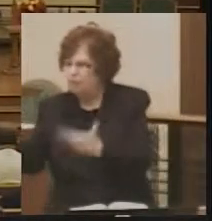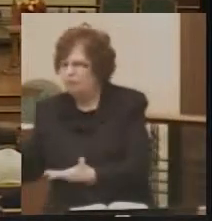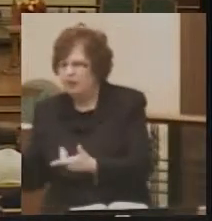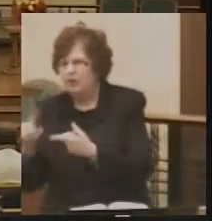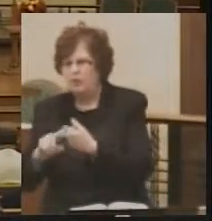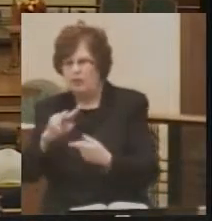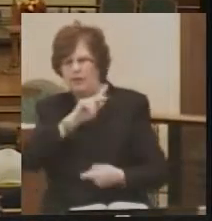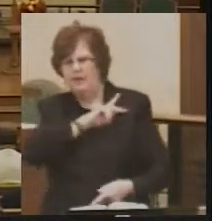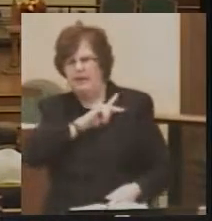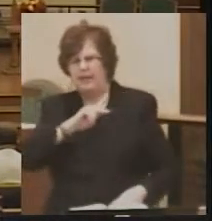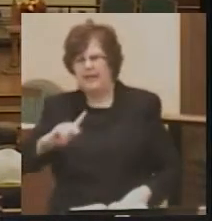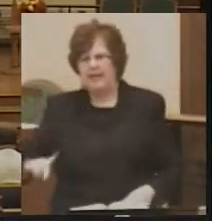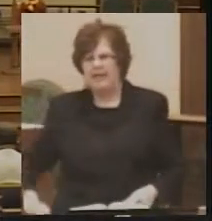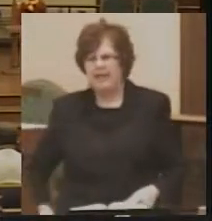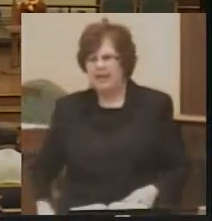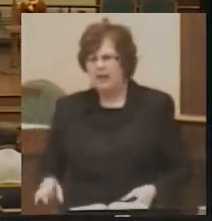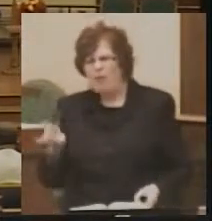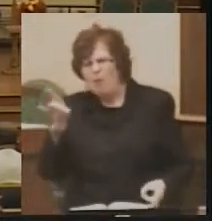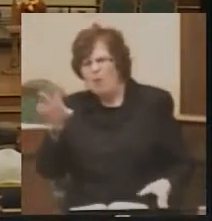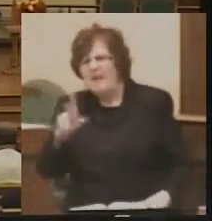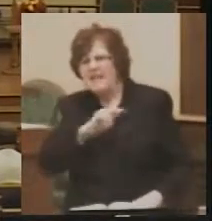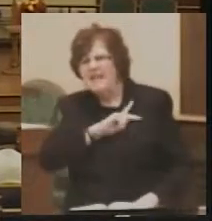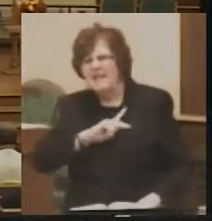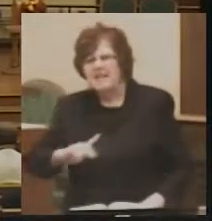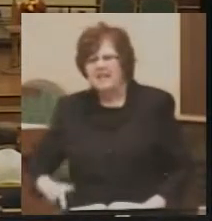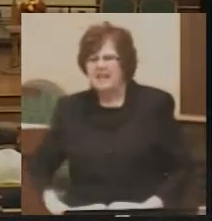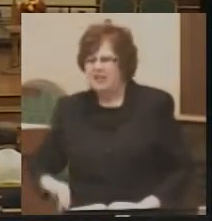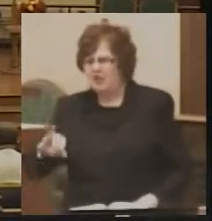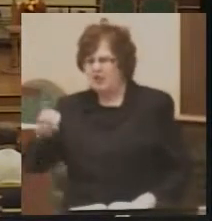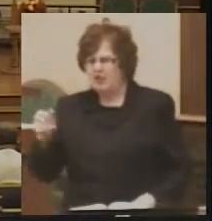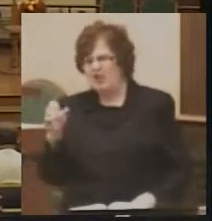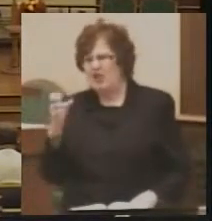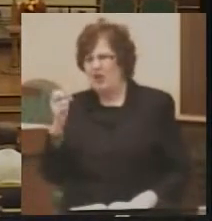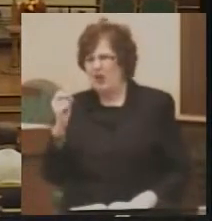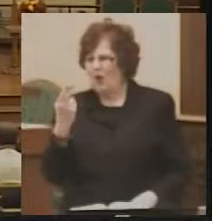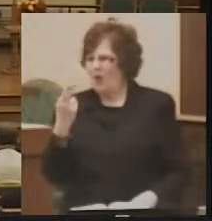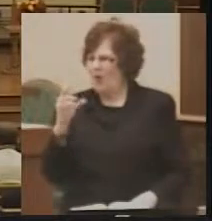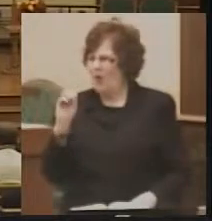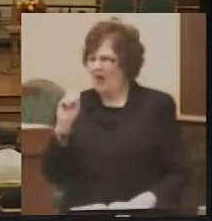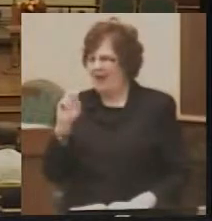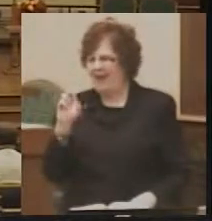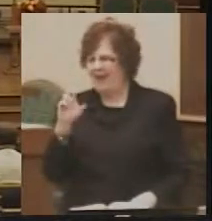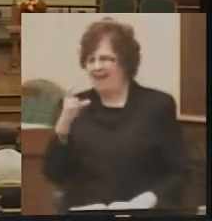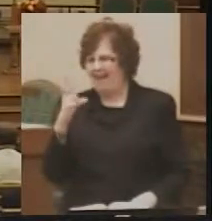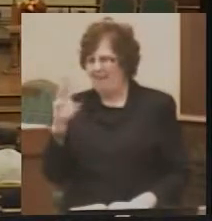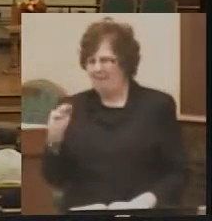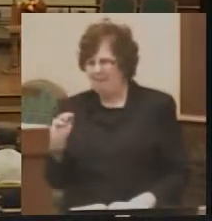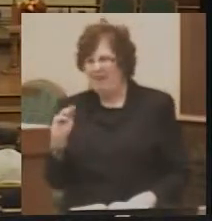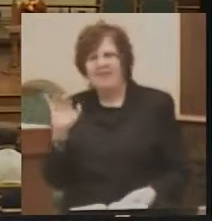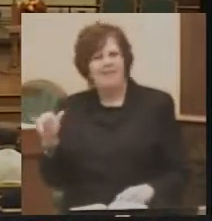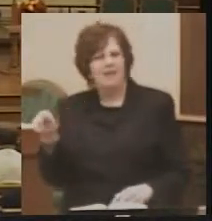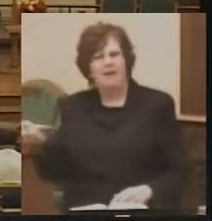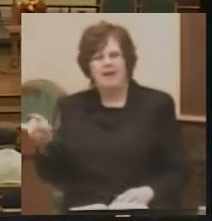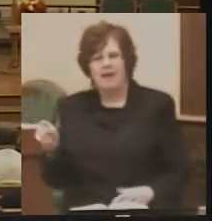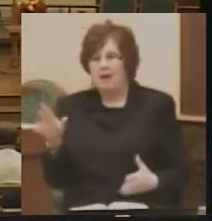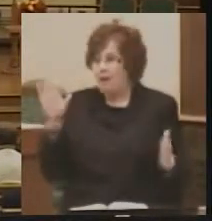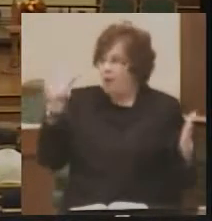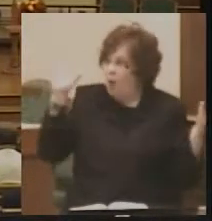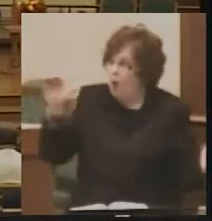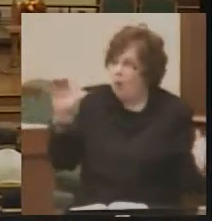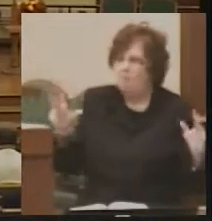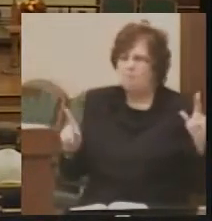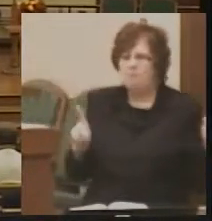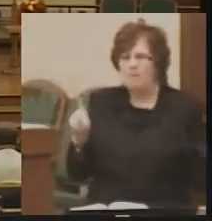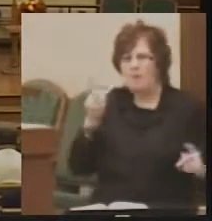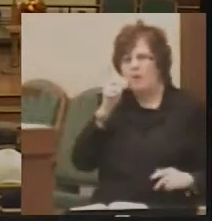the king, the wicked king Jehoiakim, in the slight hope that somehow the people will